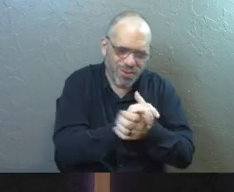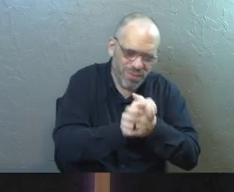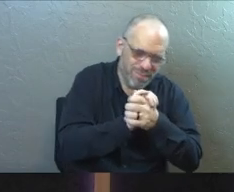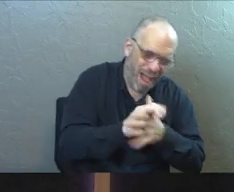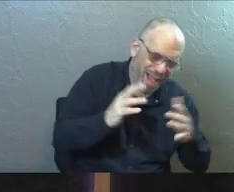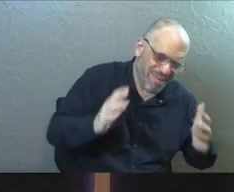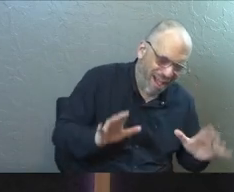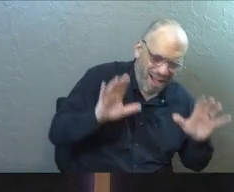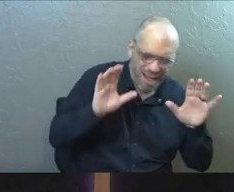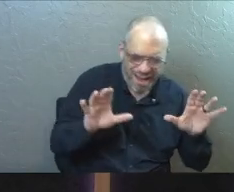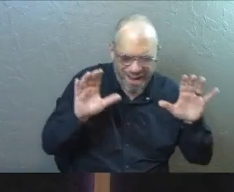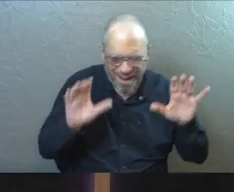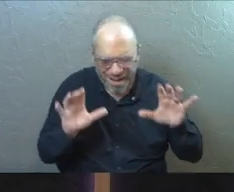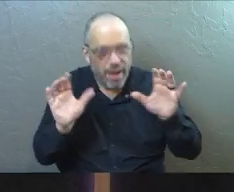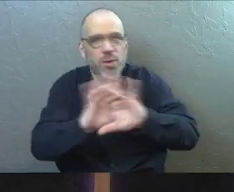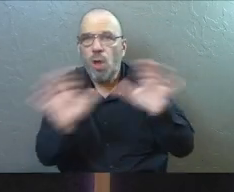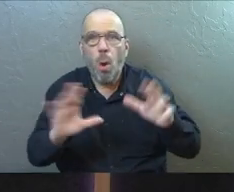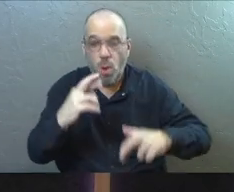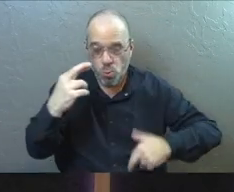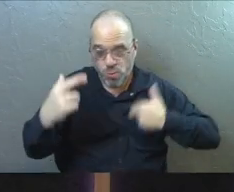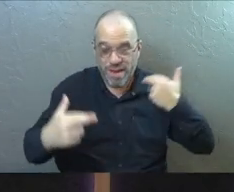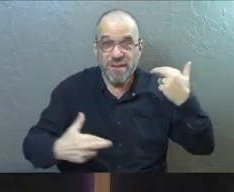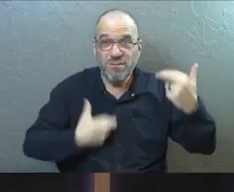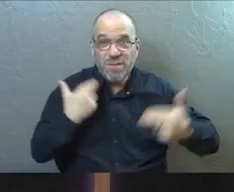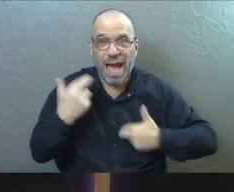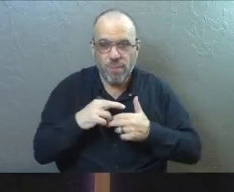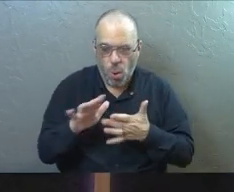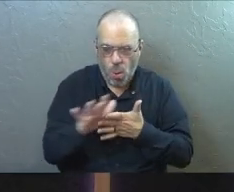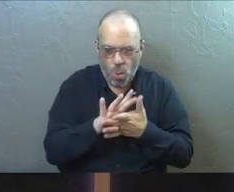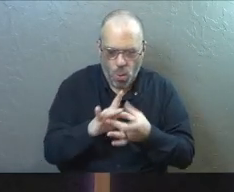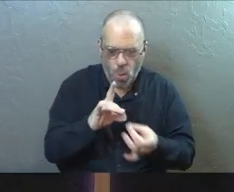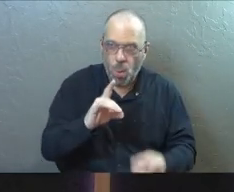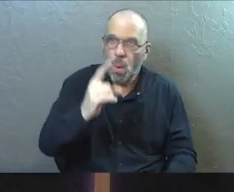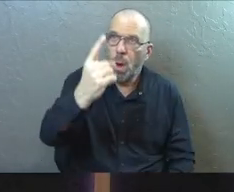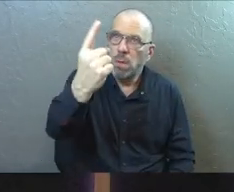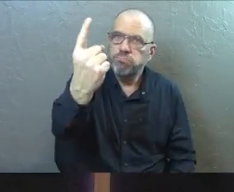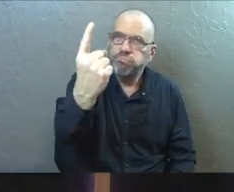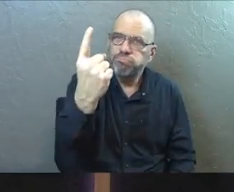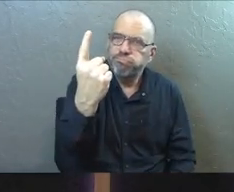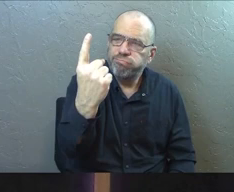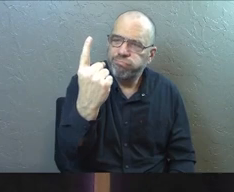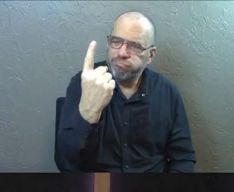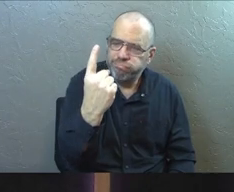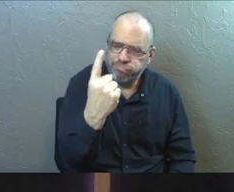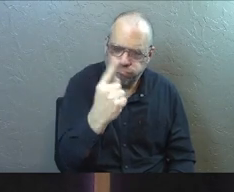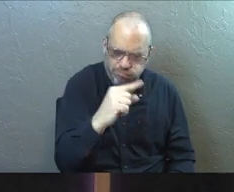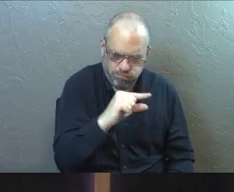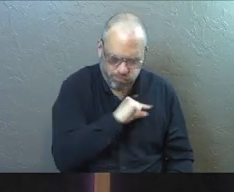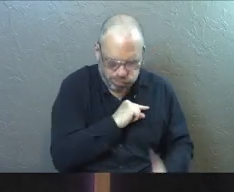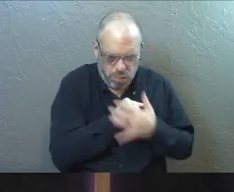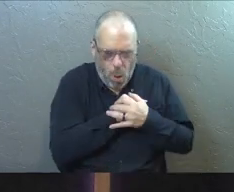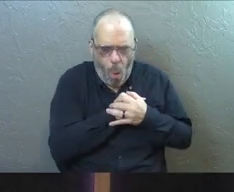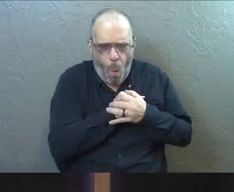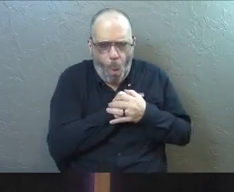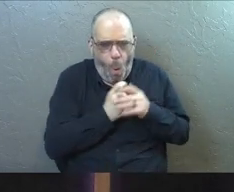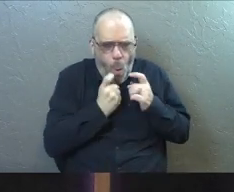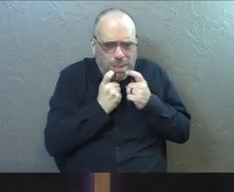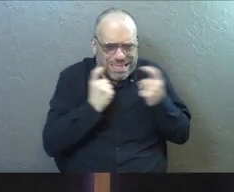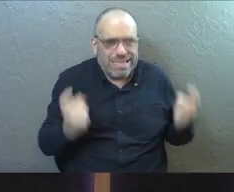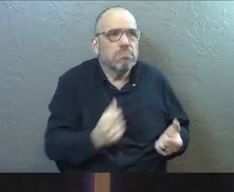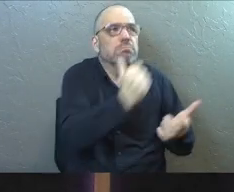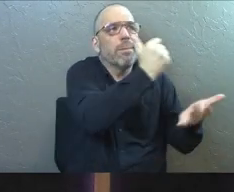feelings. Historically, revival is when the Spirit of God comes and convicts the world of sin.